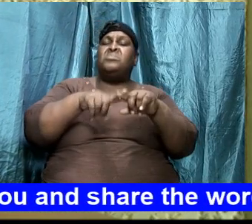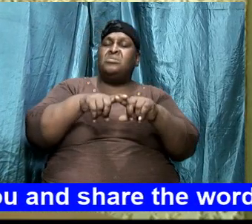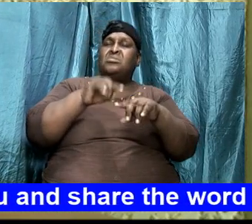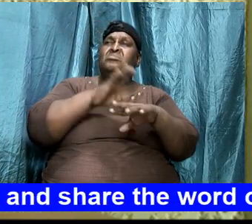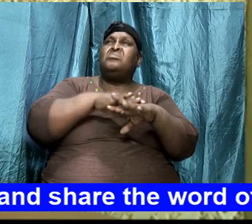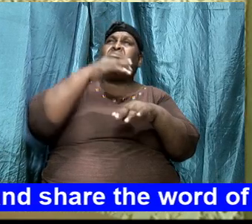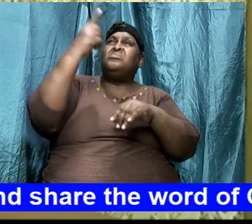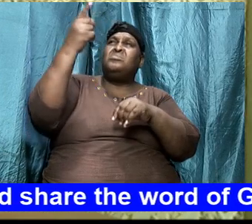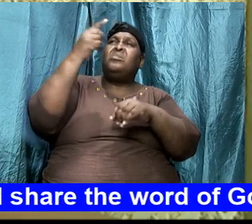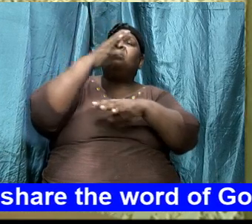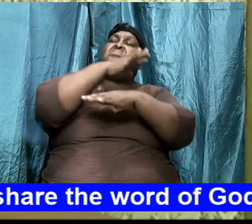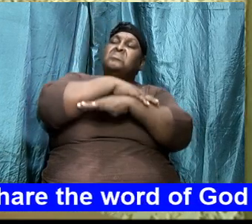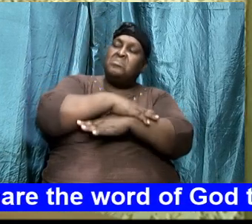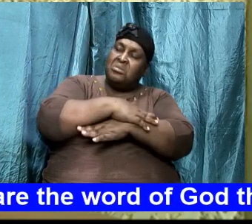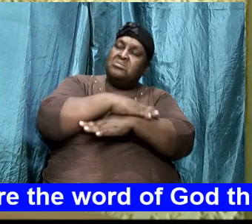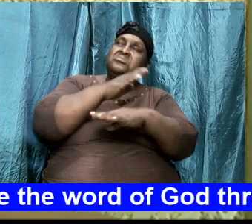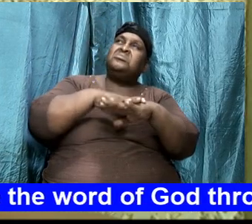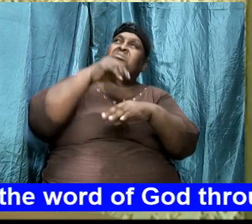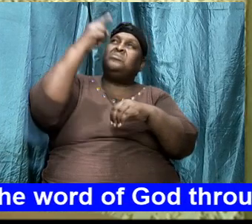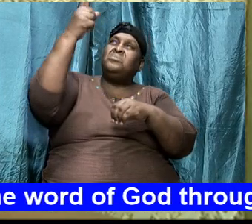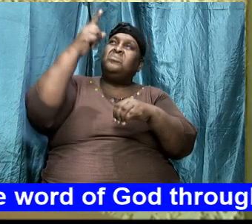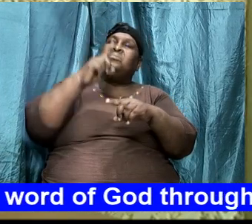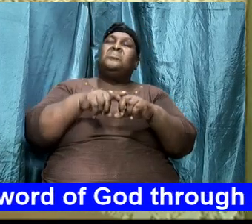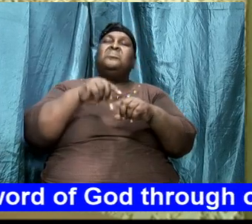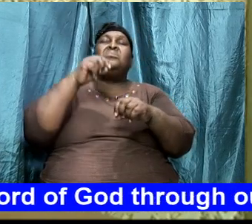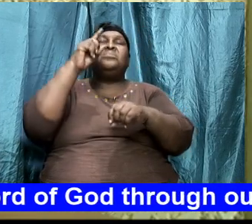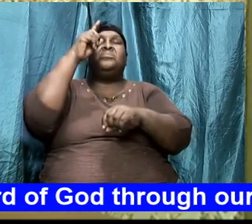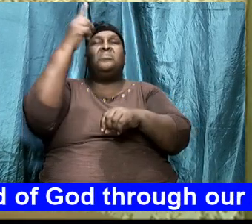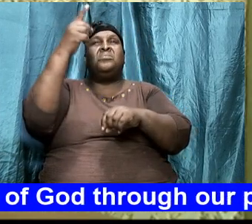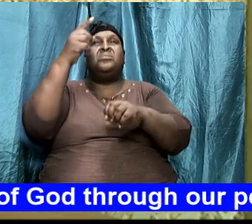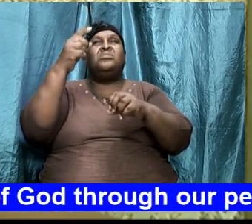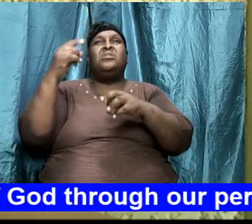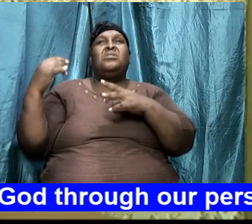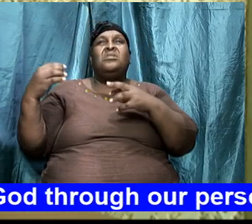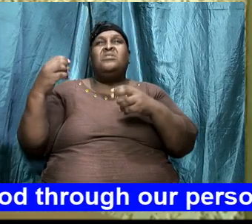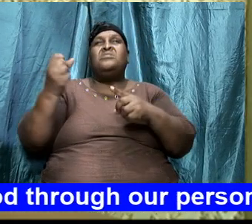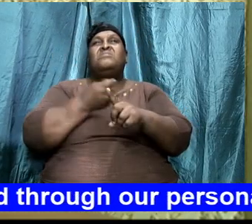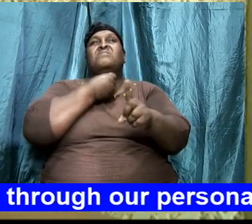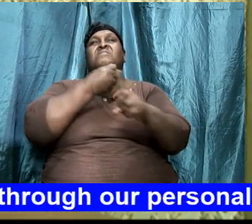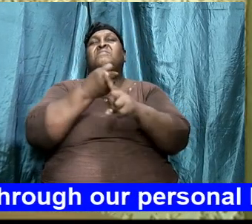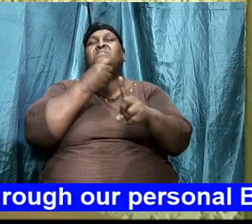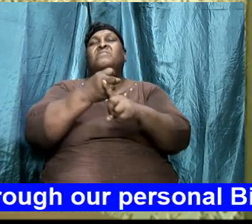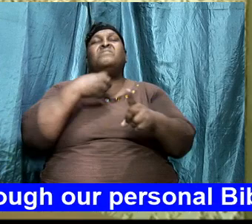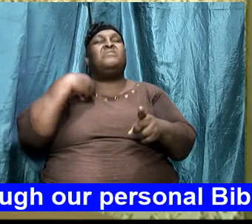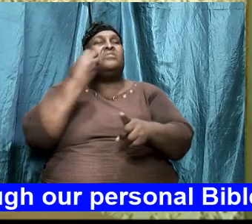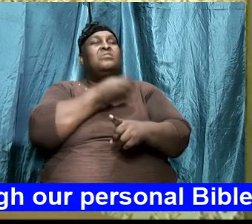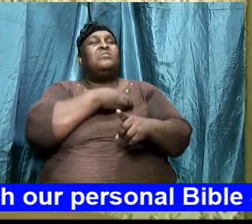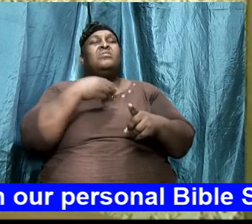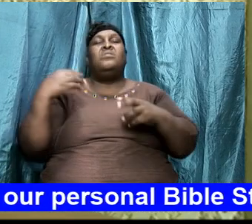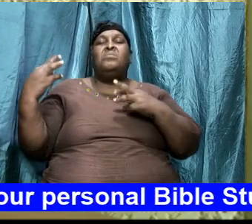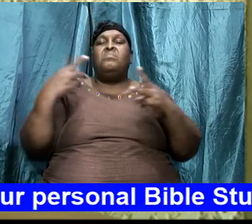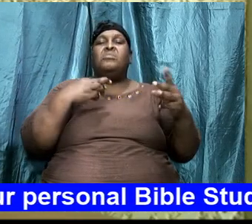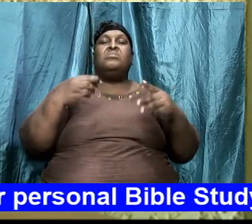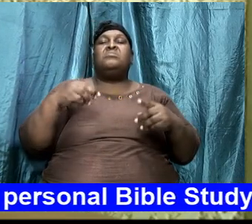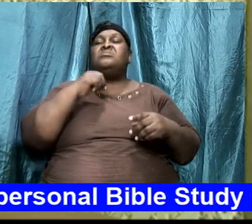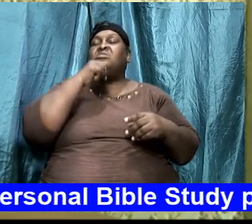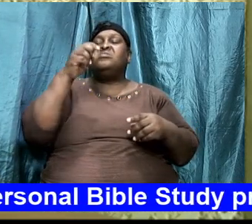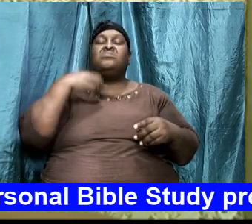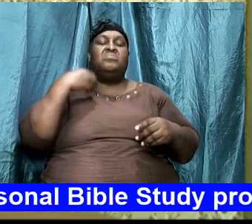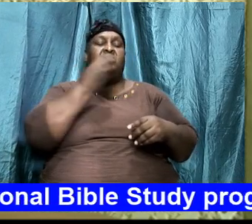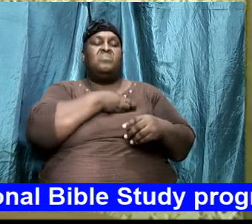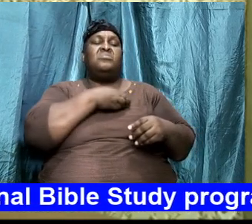to rest on you and to depend on you Lord God to fight our battles because the battle is not ours it's yours